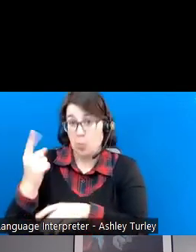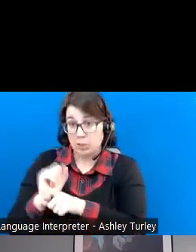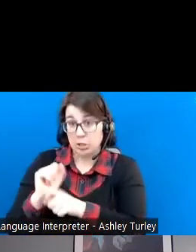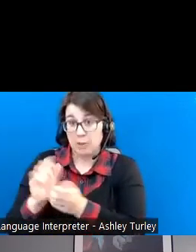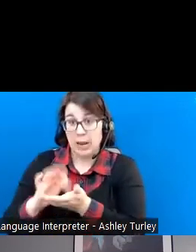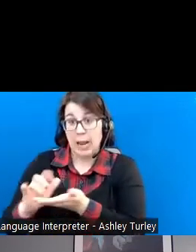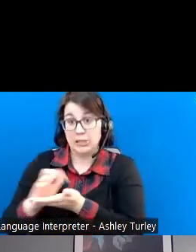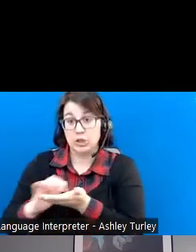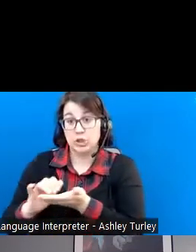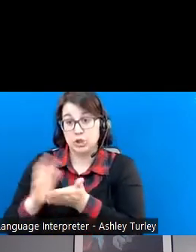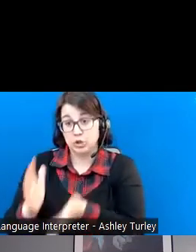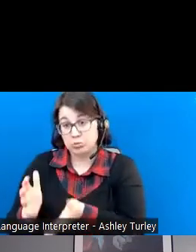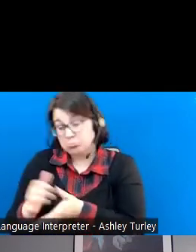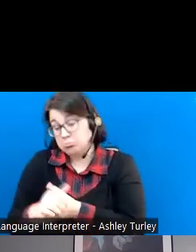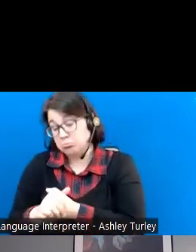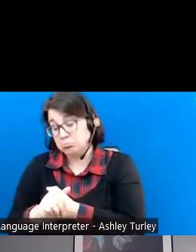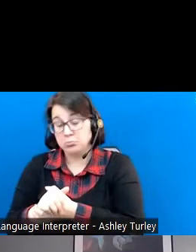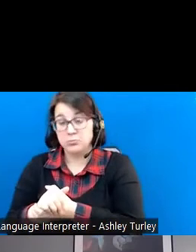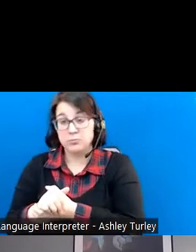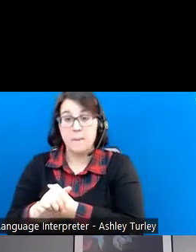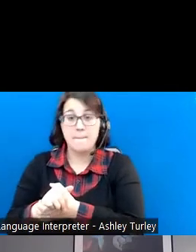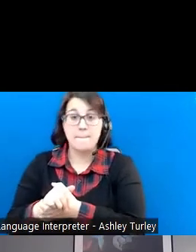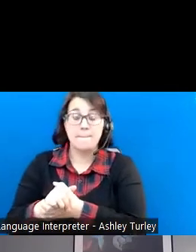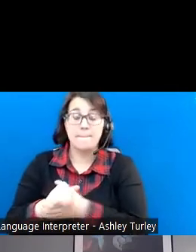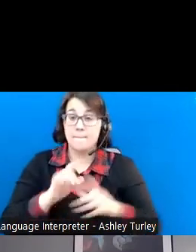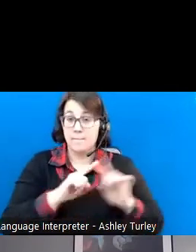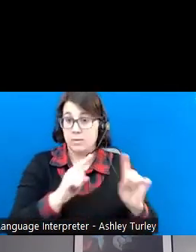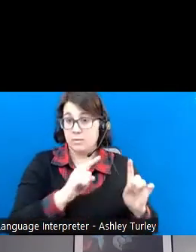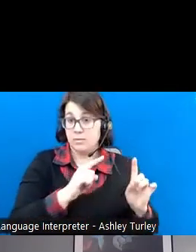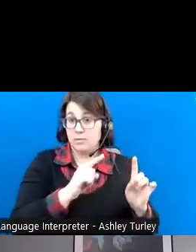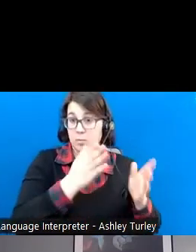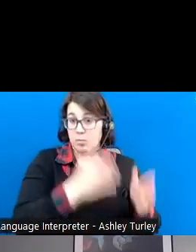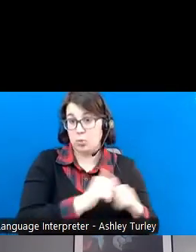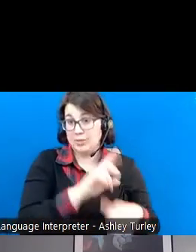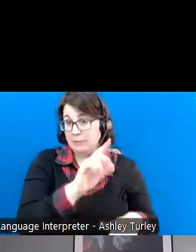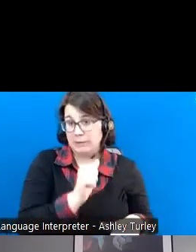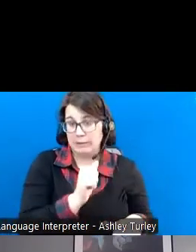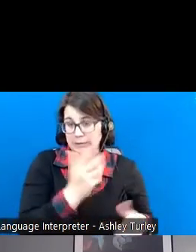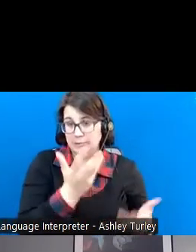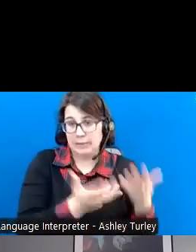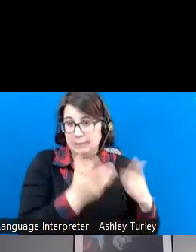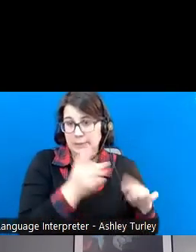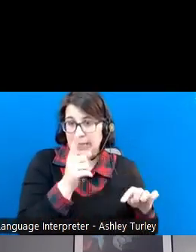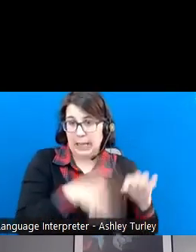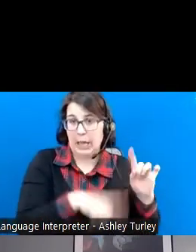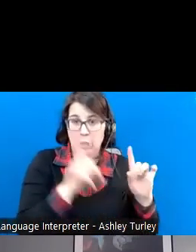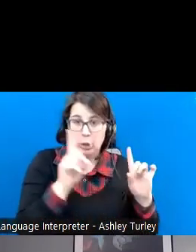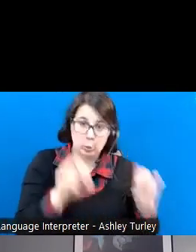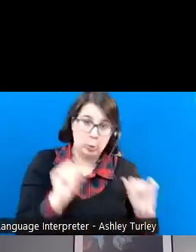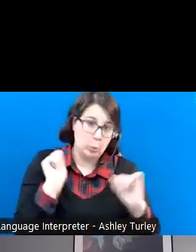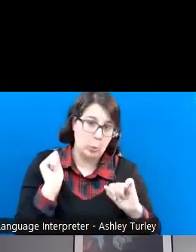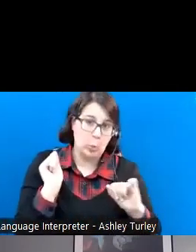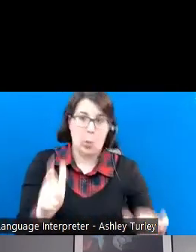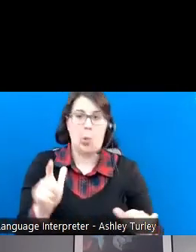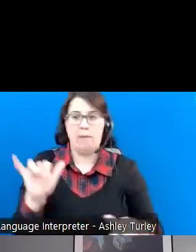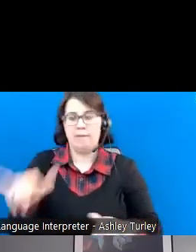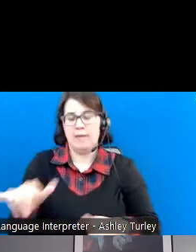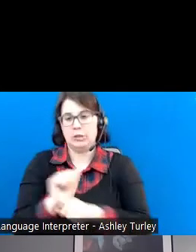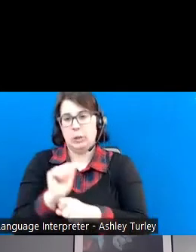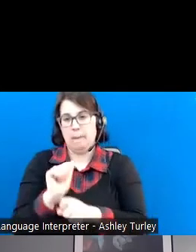or something like that. But our personal disability maybe can't do every single aspect of that job.